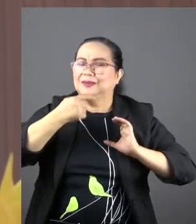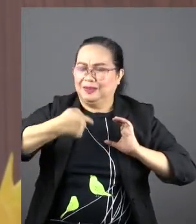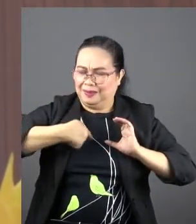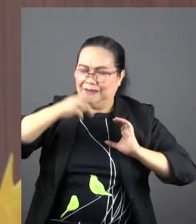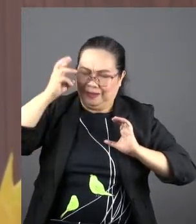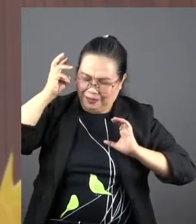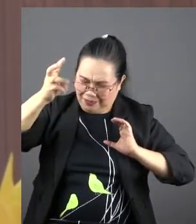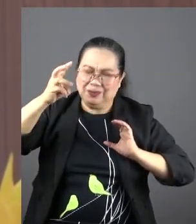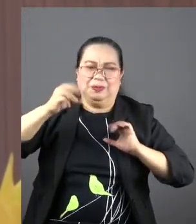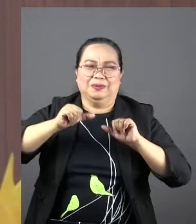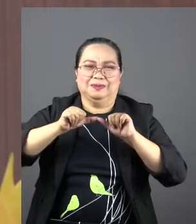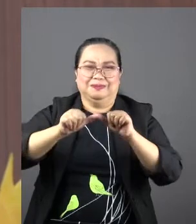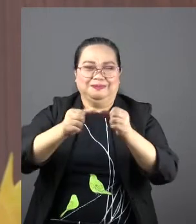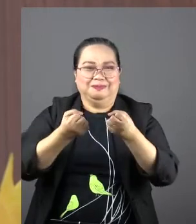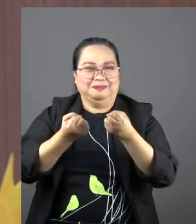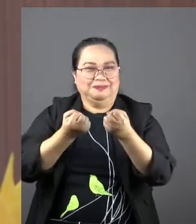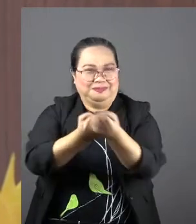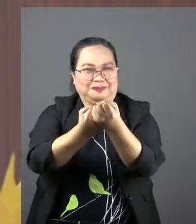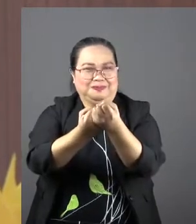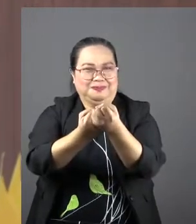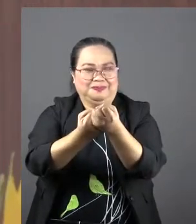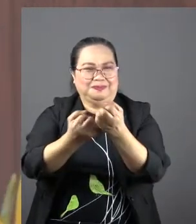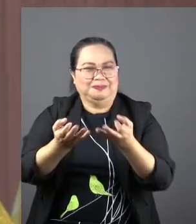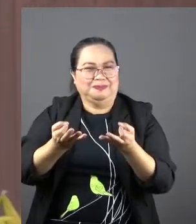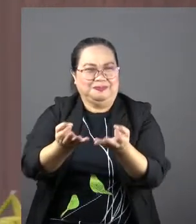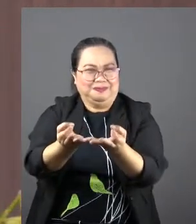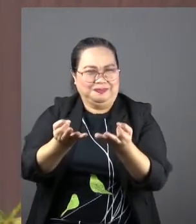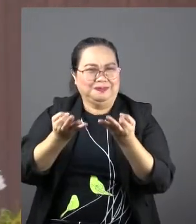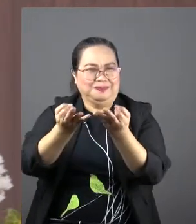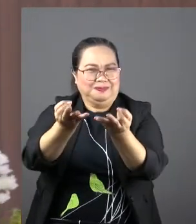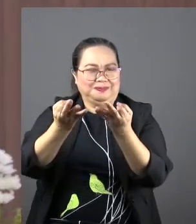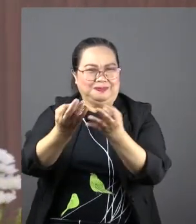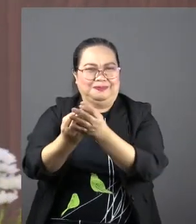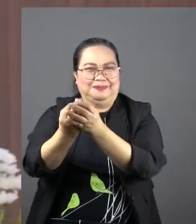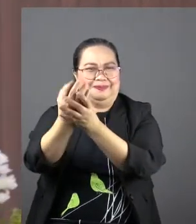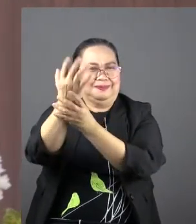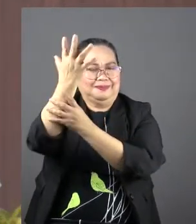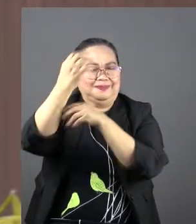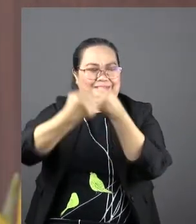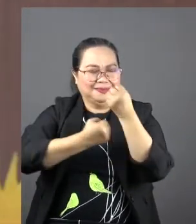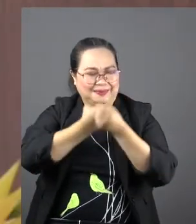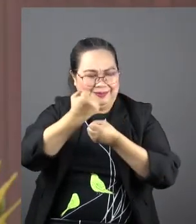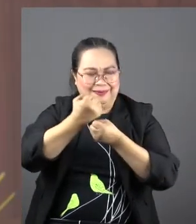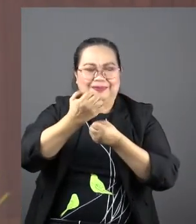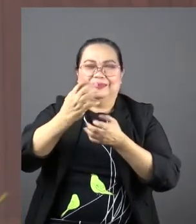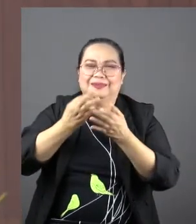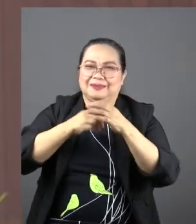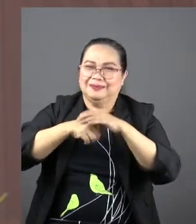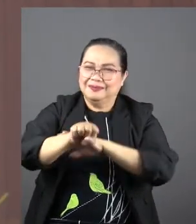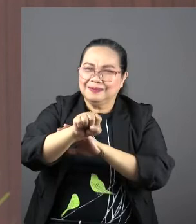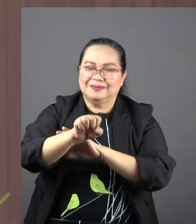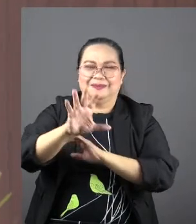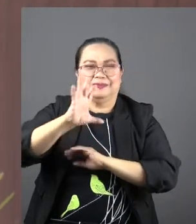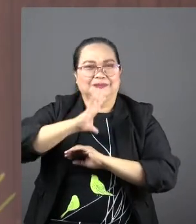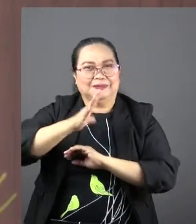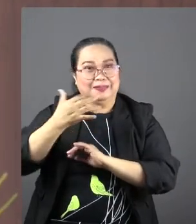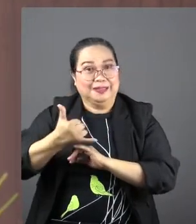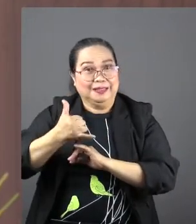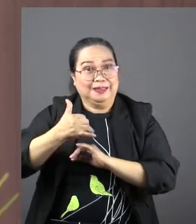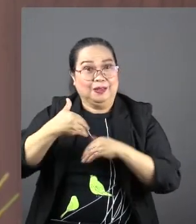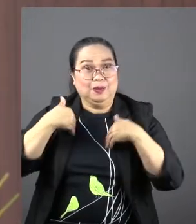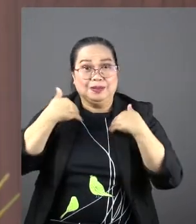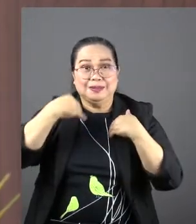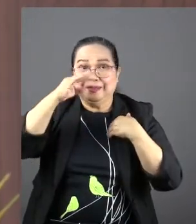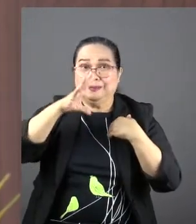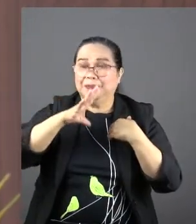will raise him up. Even if he was born with his struggles. Or even if he was born fine, but now as a teenager,